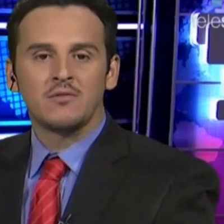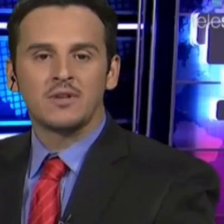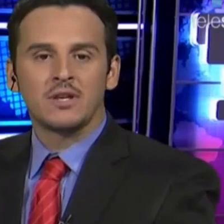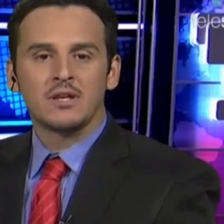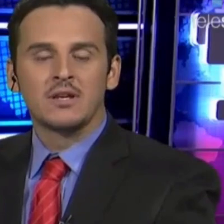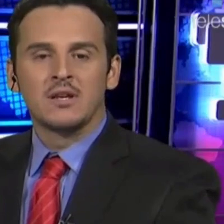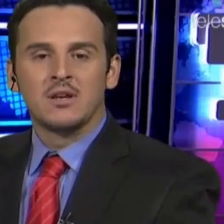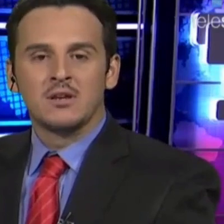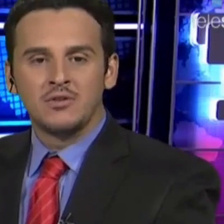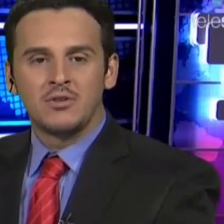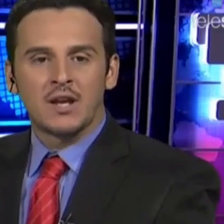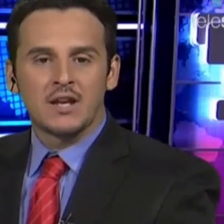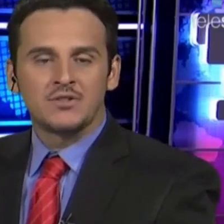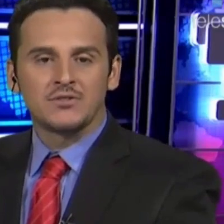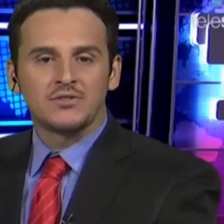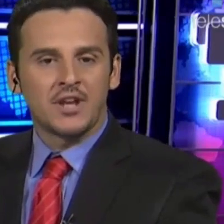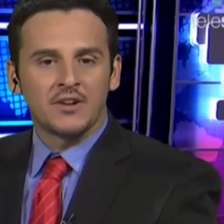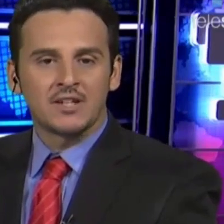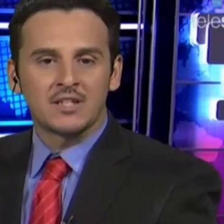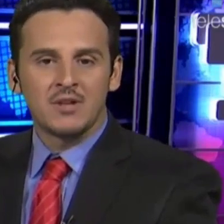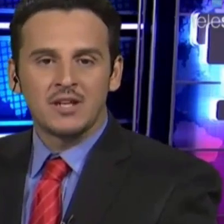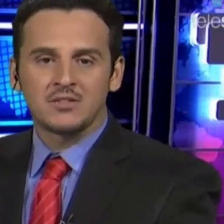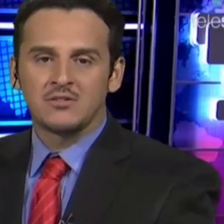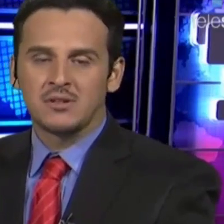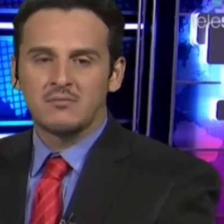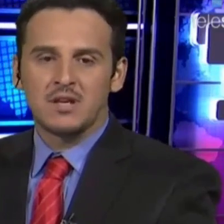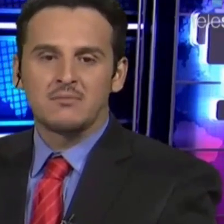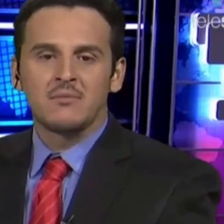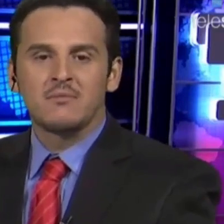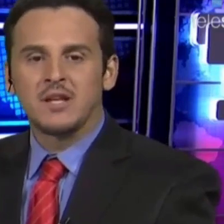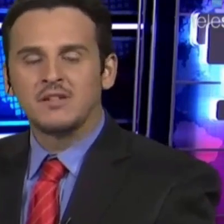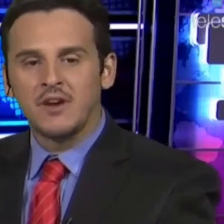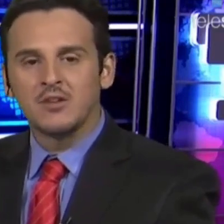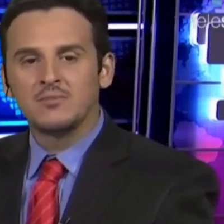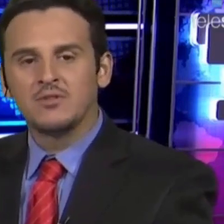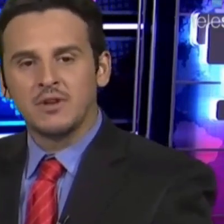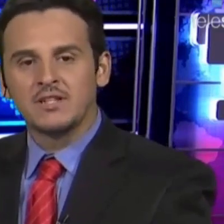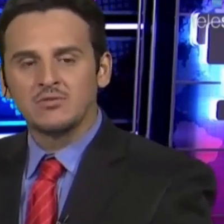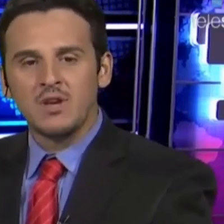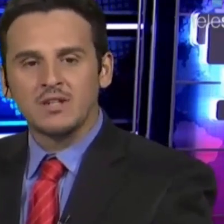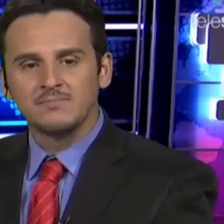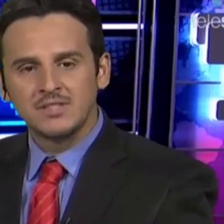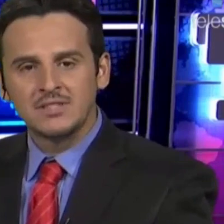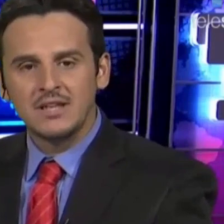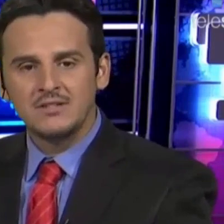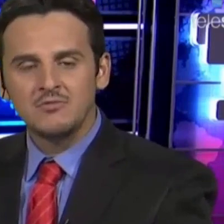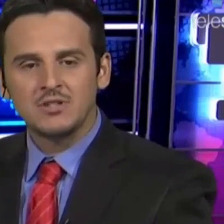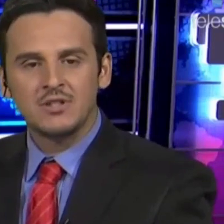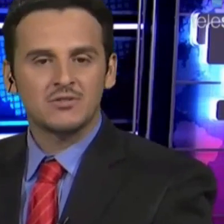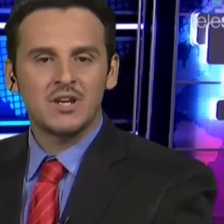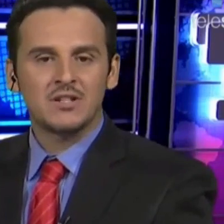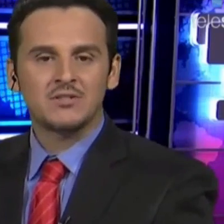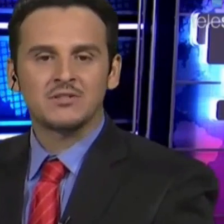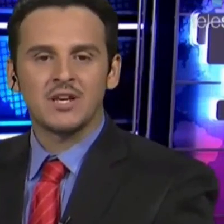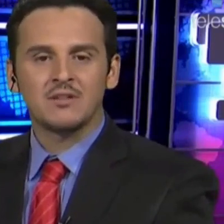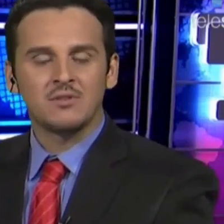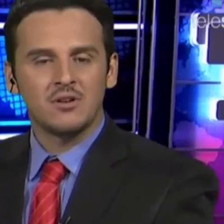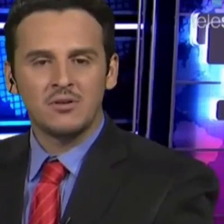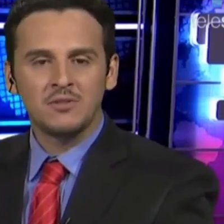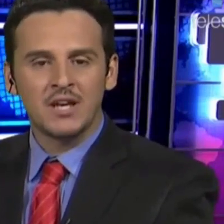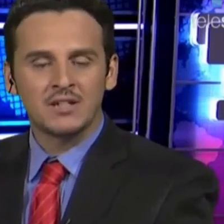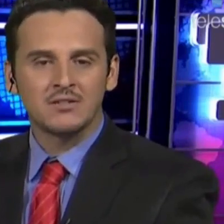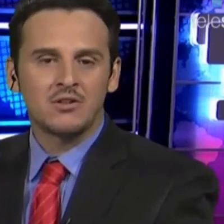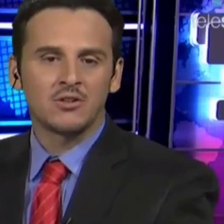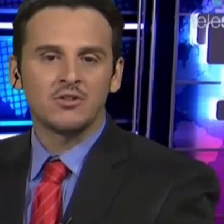ahead of the United Nations General Assembly that is going to be being developed during this week. Stay tuned with Telesur English to stay